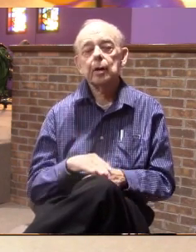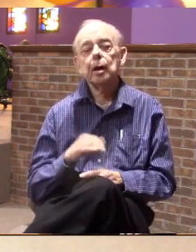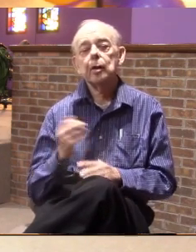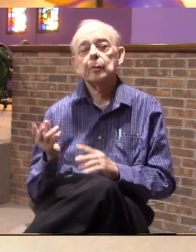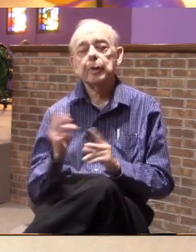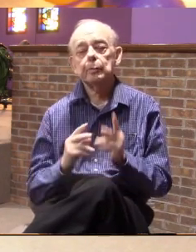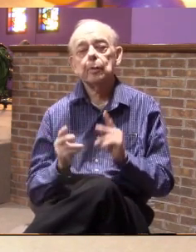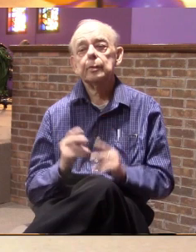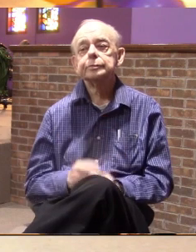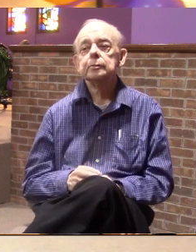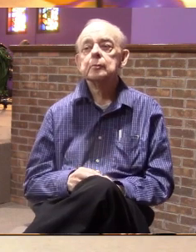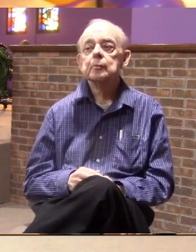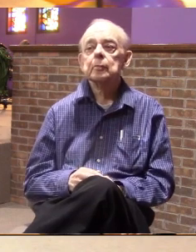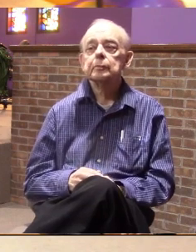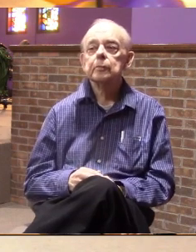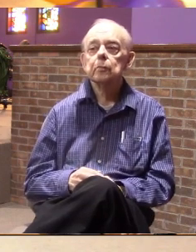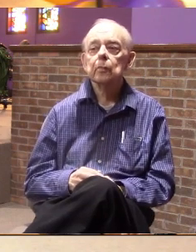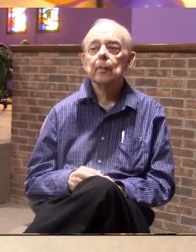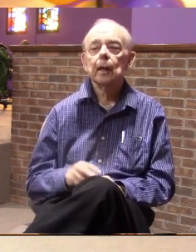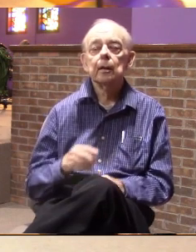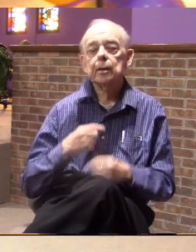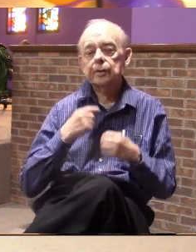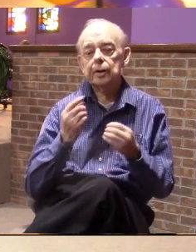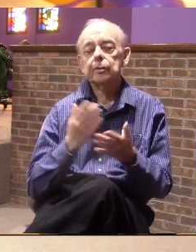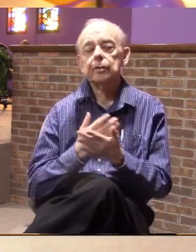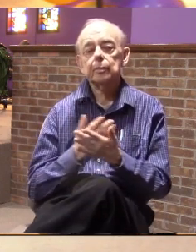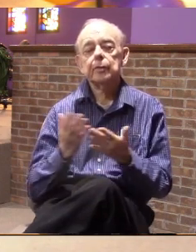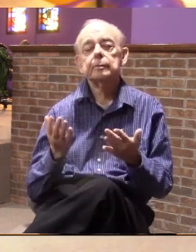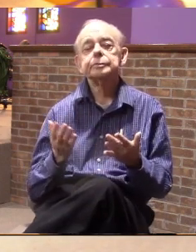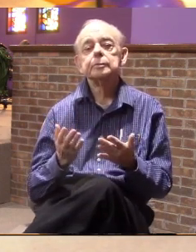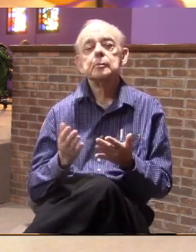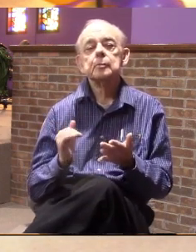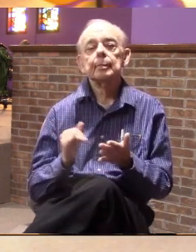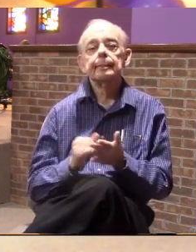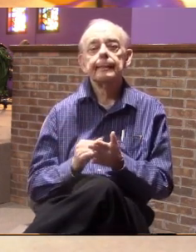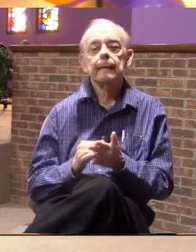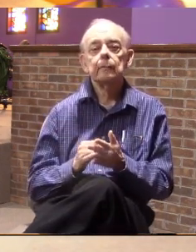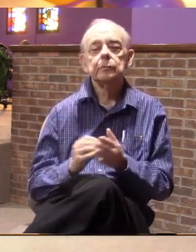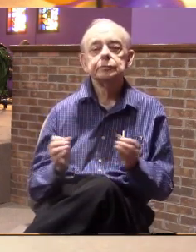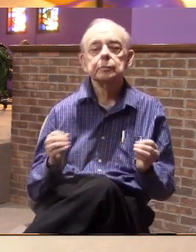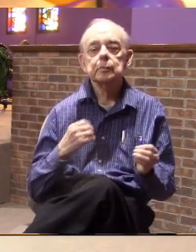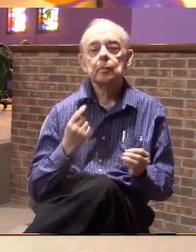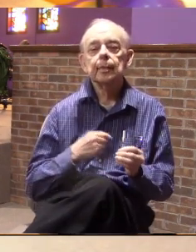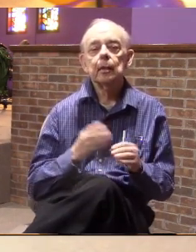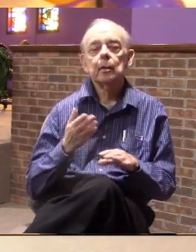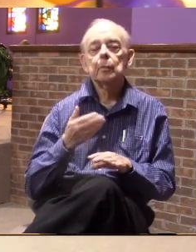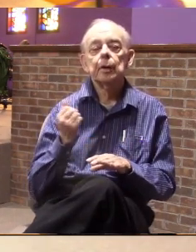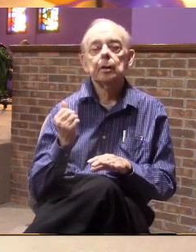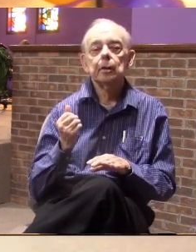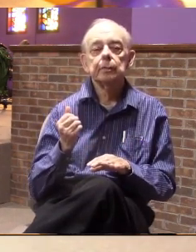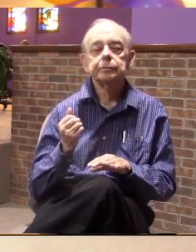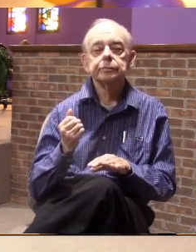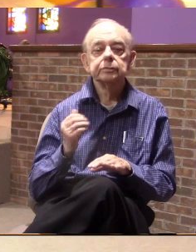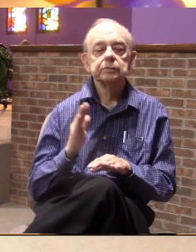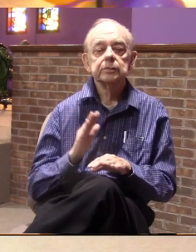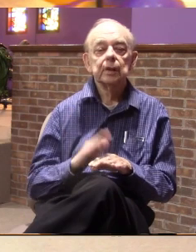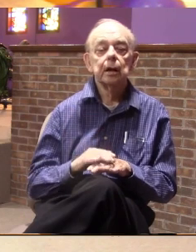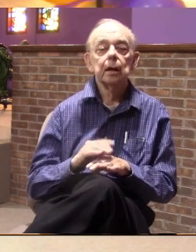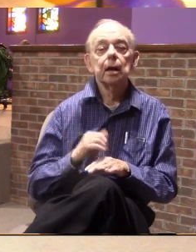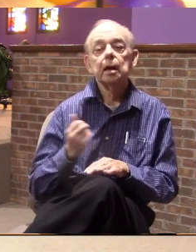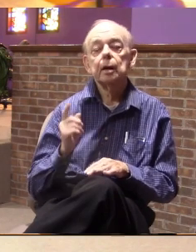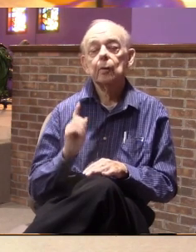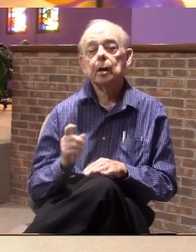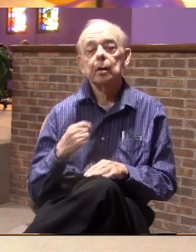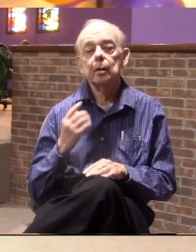everybody else. Well, let me say to you this, that none of us are better than anyone else.